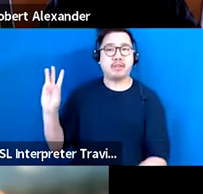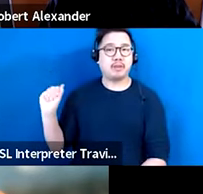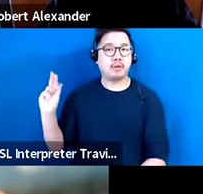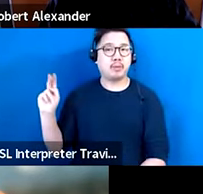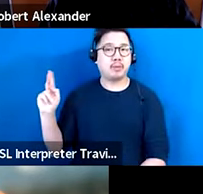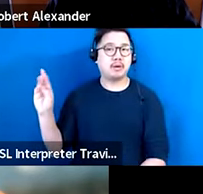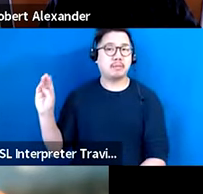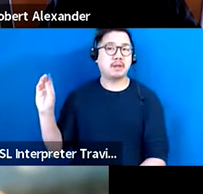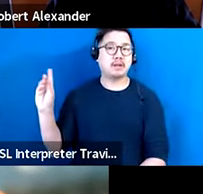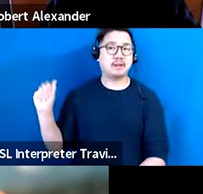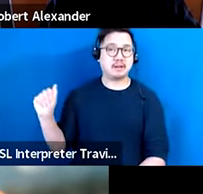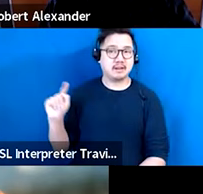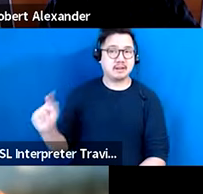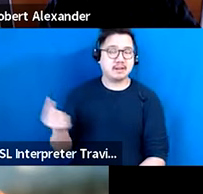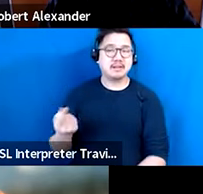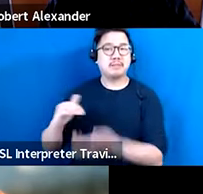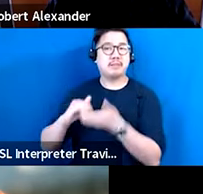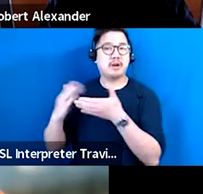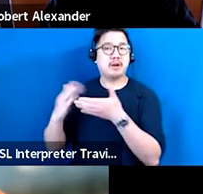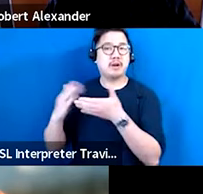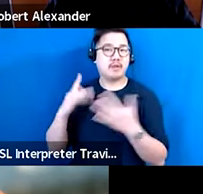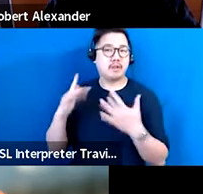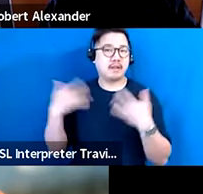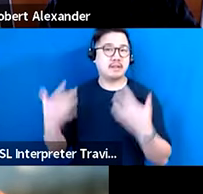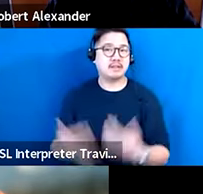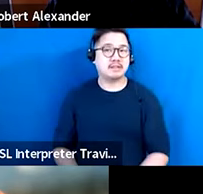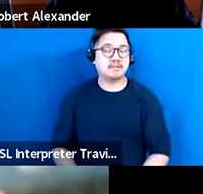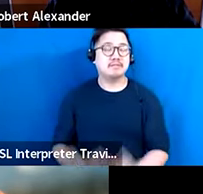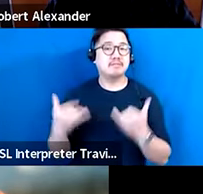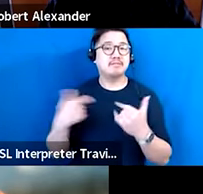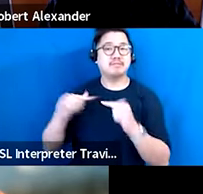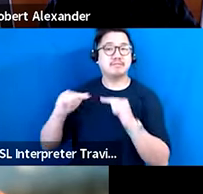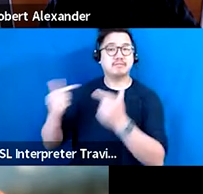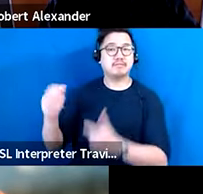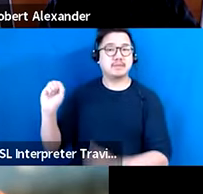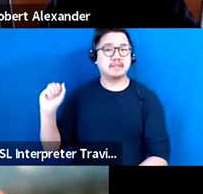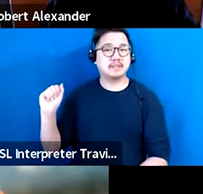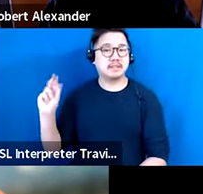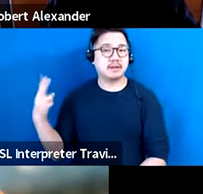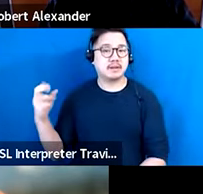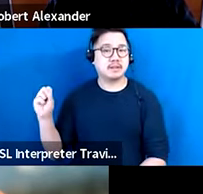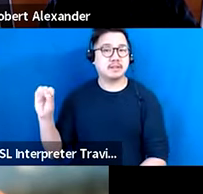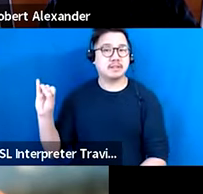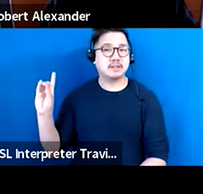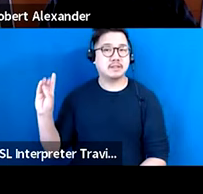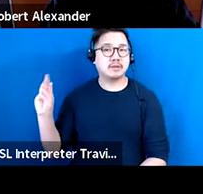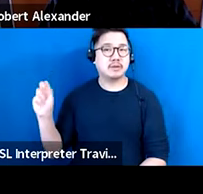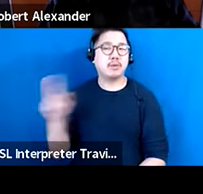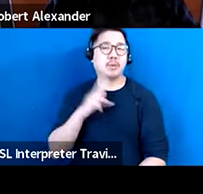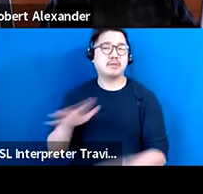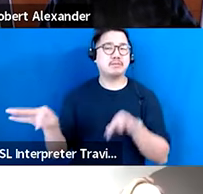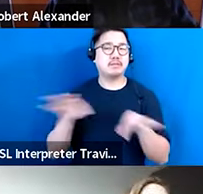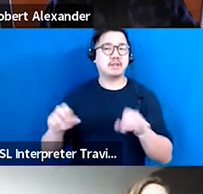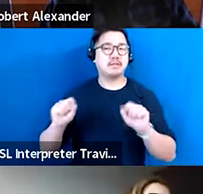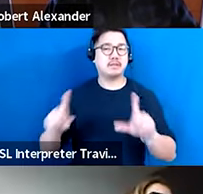of this Cultural Partners Network event. And now I would like to welcome Sarah Sidman for some context and framing behind today's